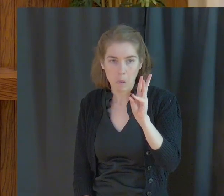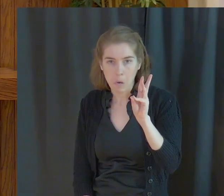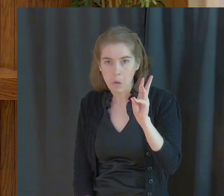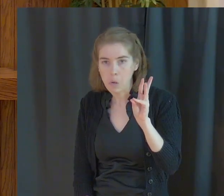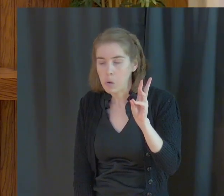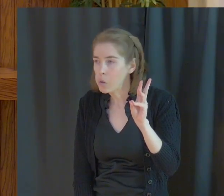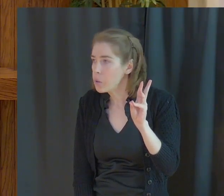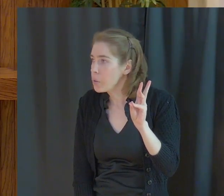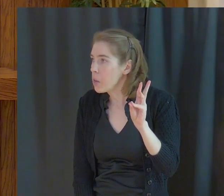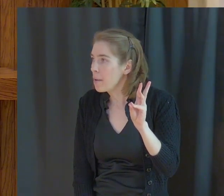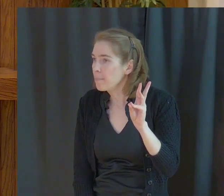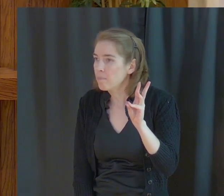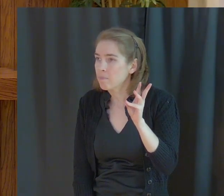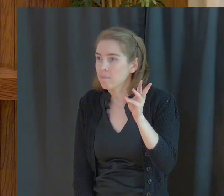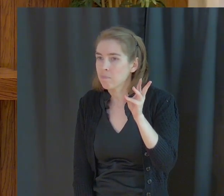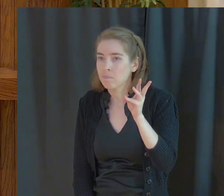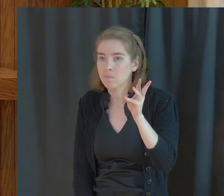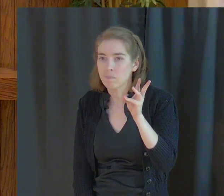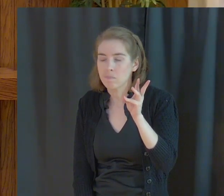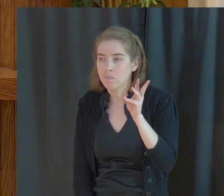verses 19 and 20.